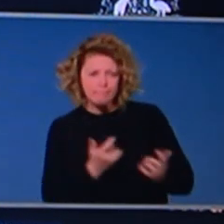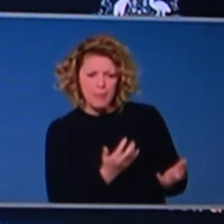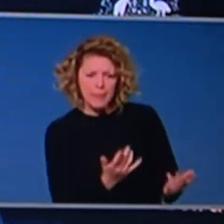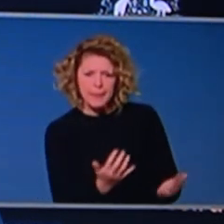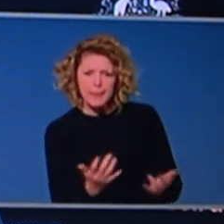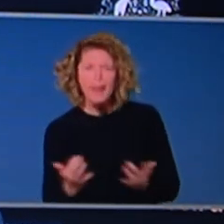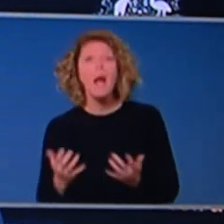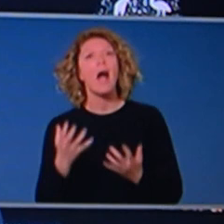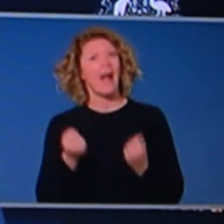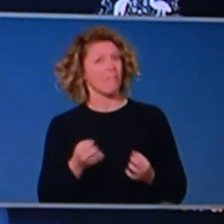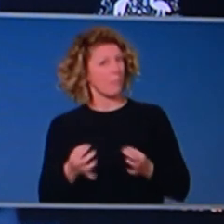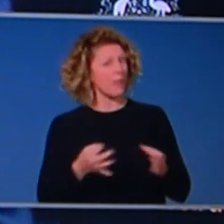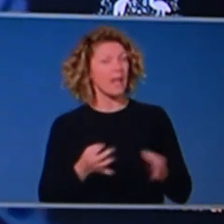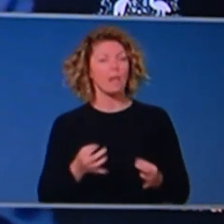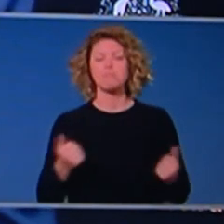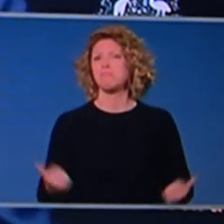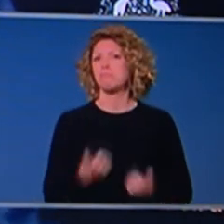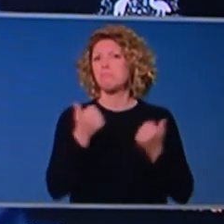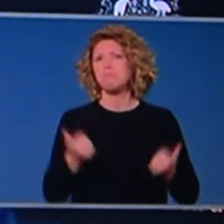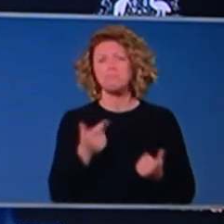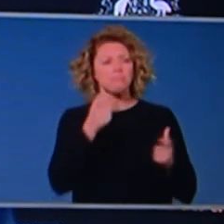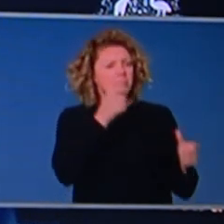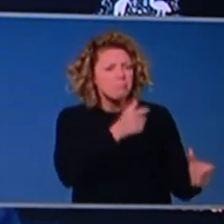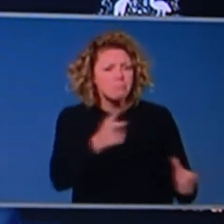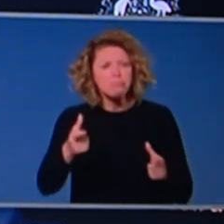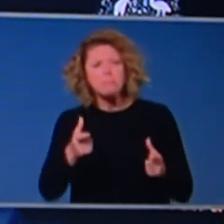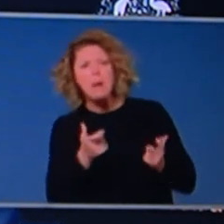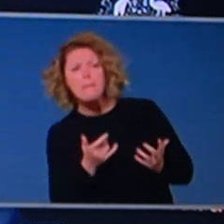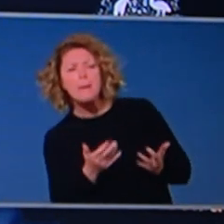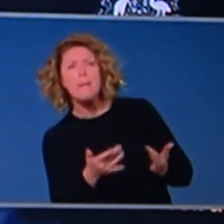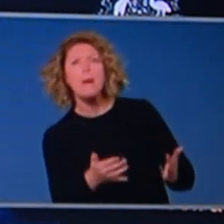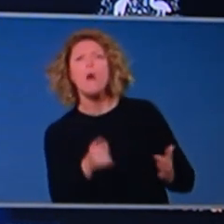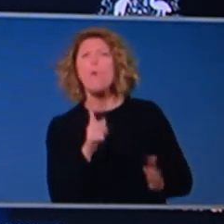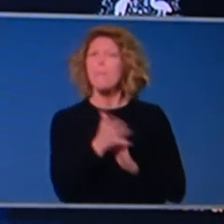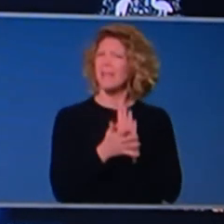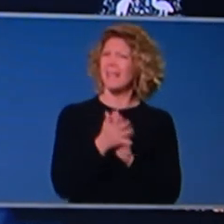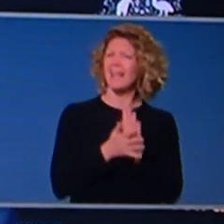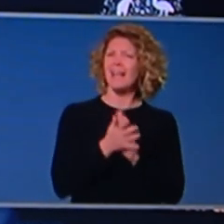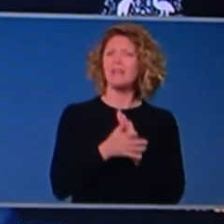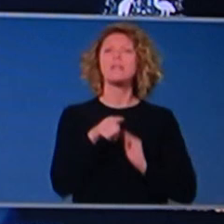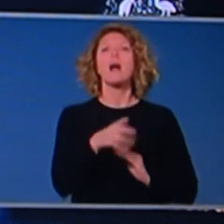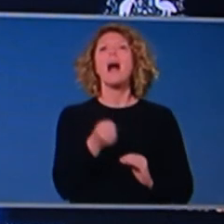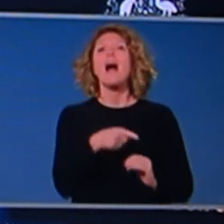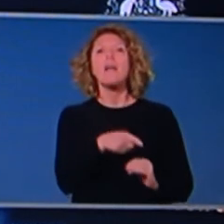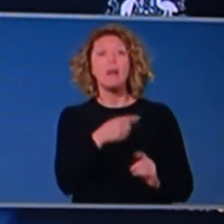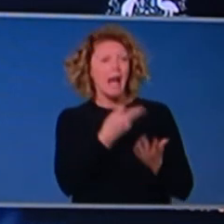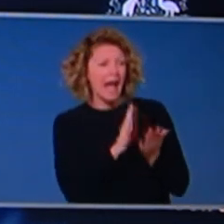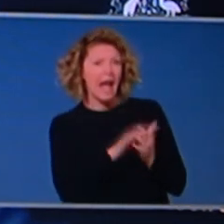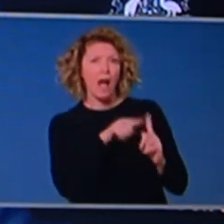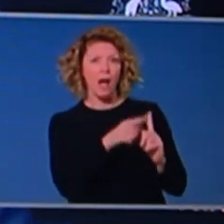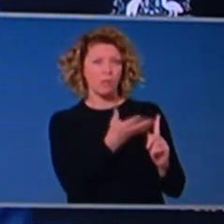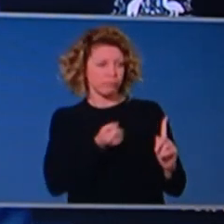plan and we have sufficient surveillance mechanisms. Surveillance being the tracking and identification